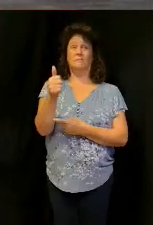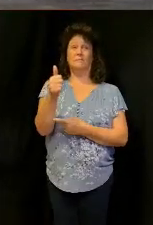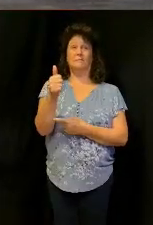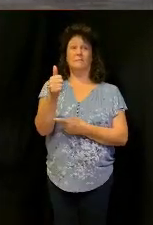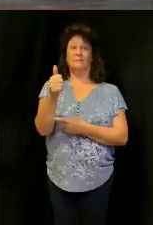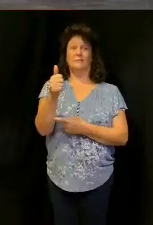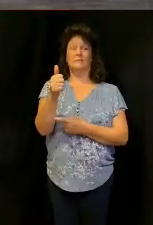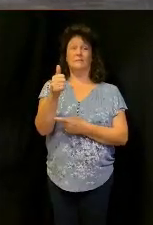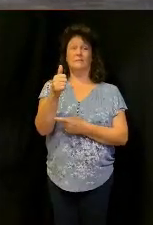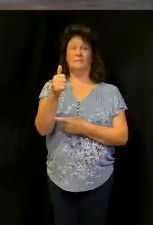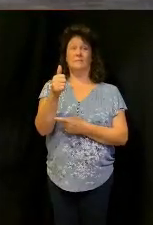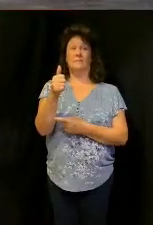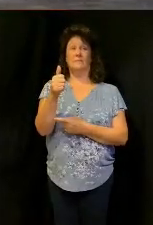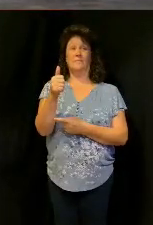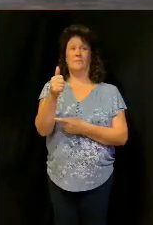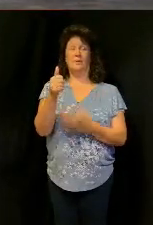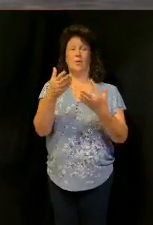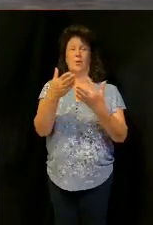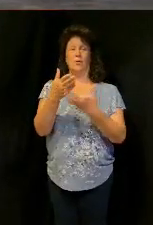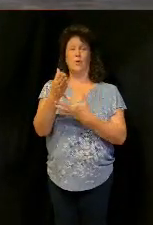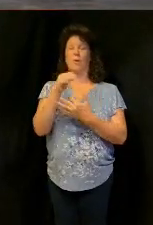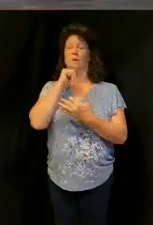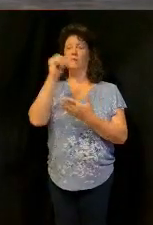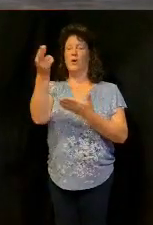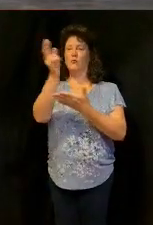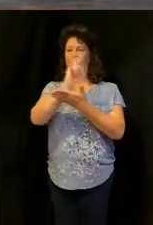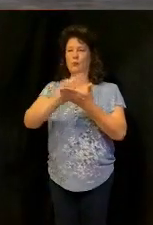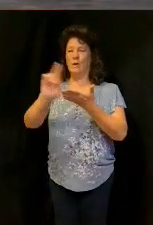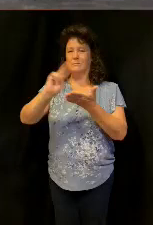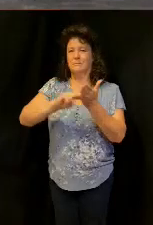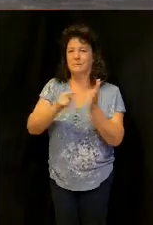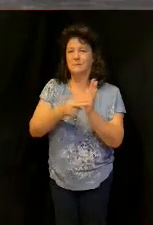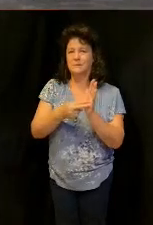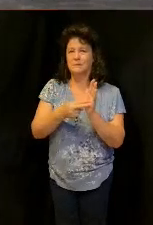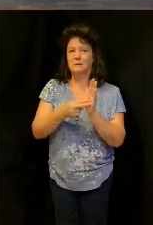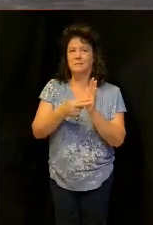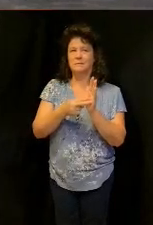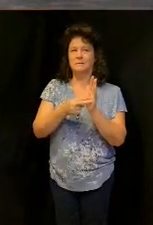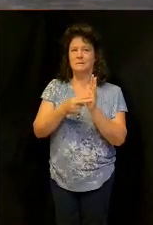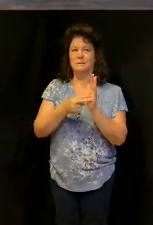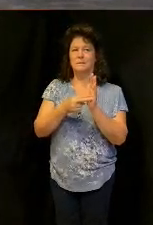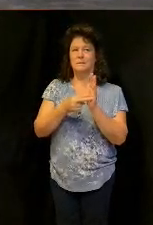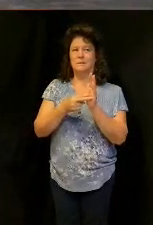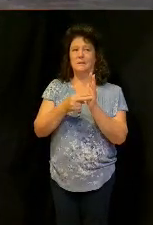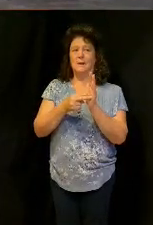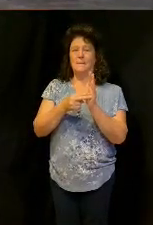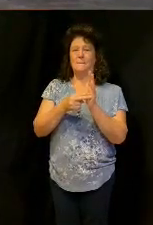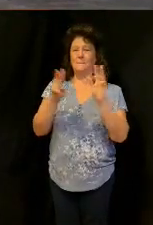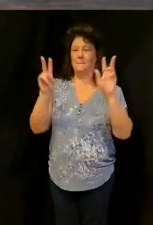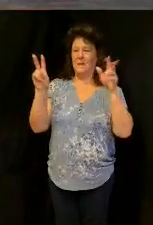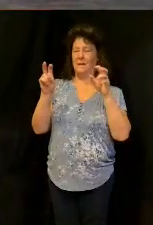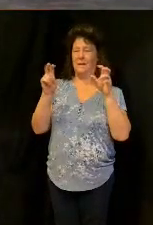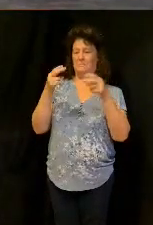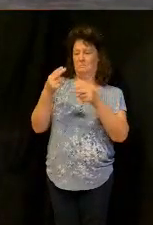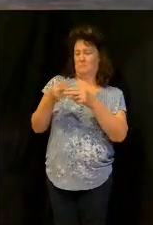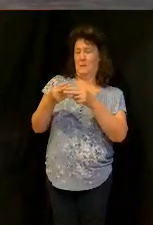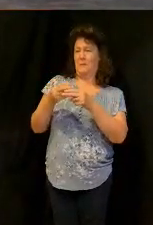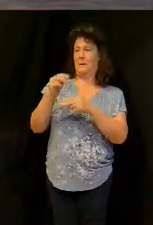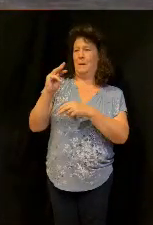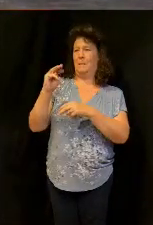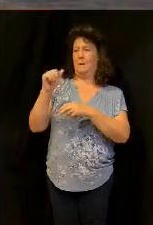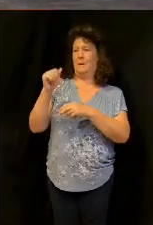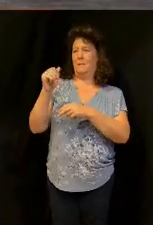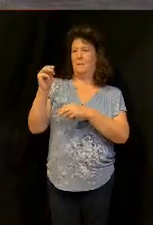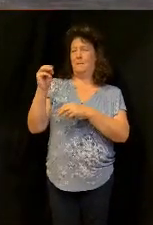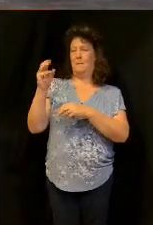by unrighteous mammon you see that word you got to pay attention mammon that when you